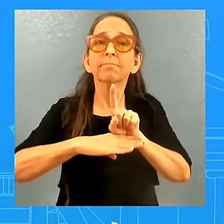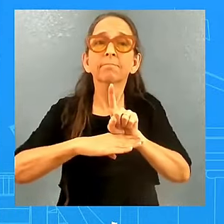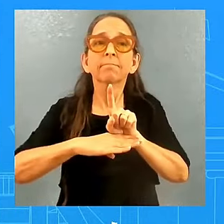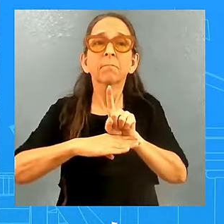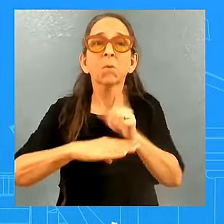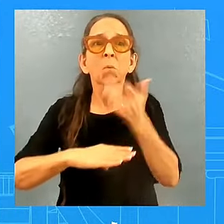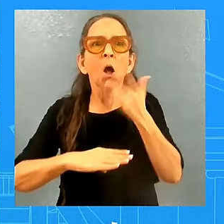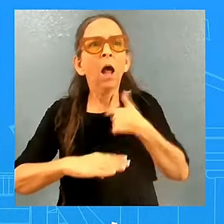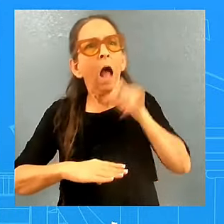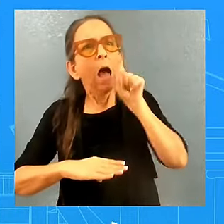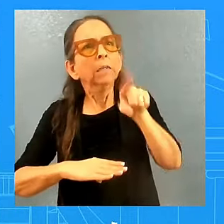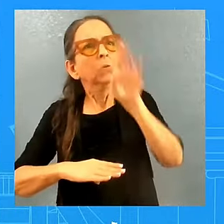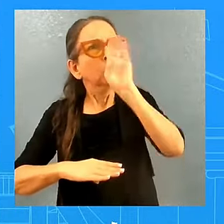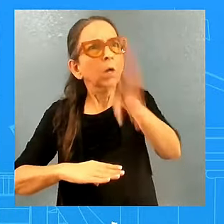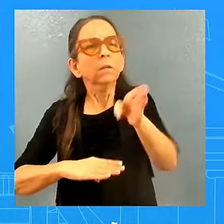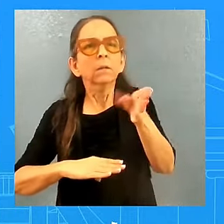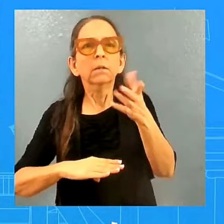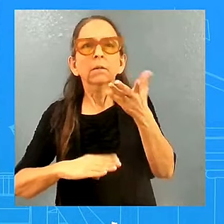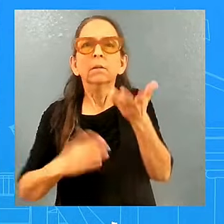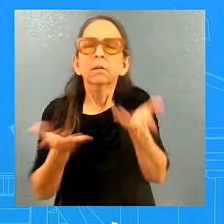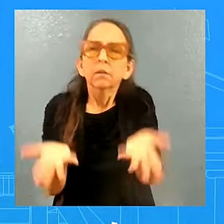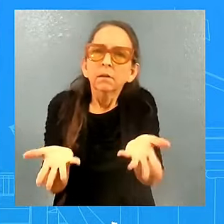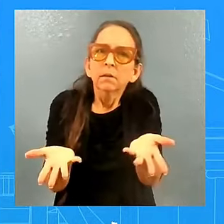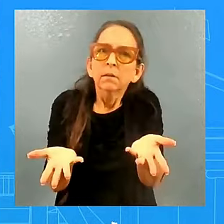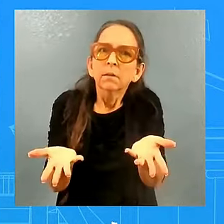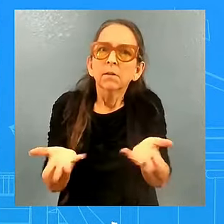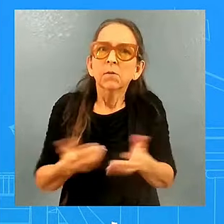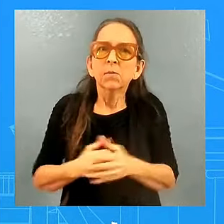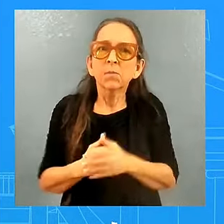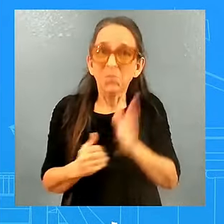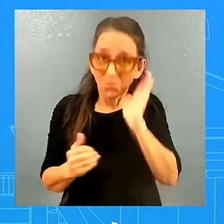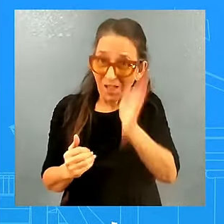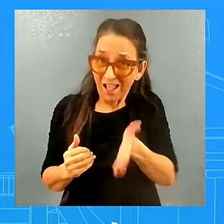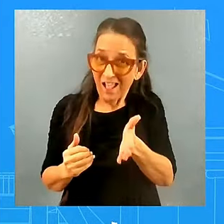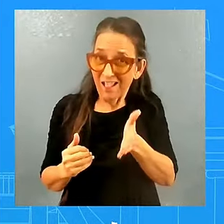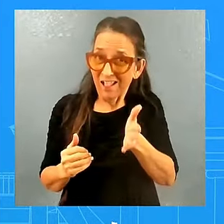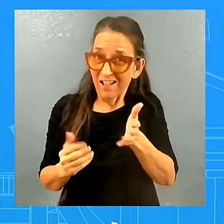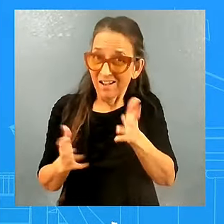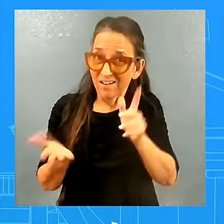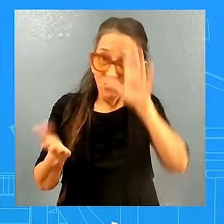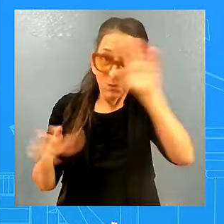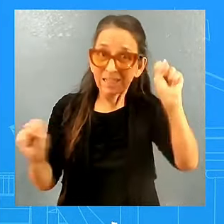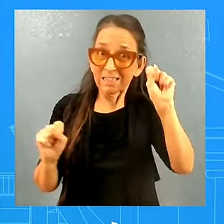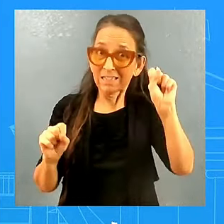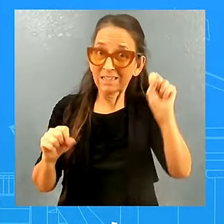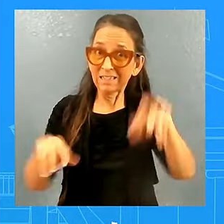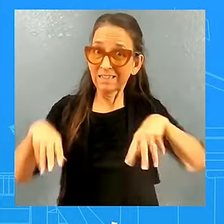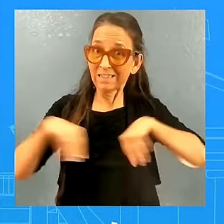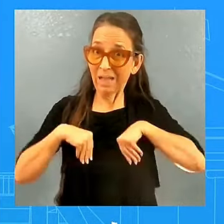election. Are you going to make that happen? He will be looking forward to talking to all of you soon.